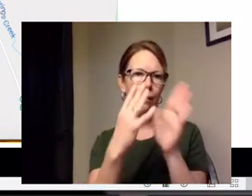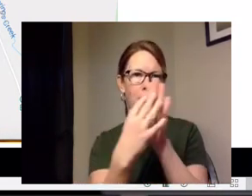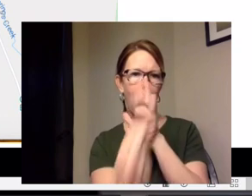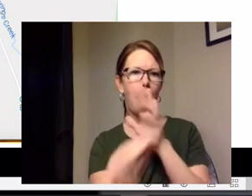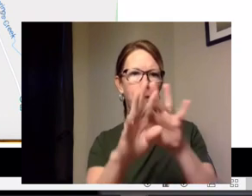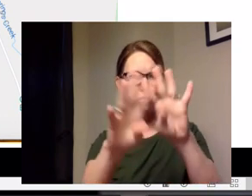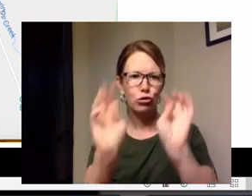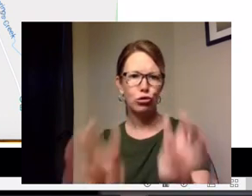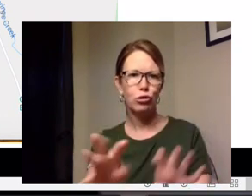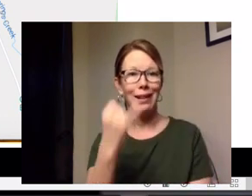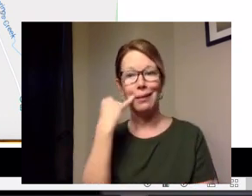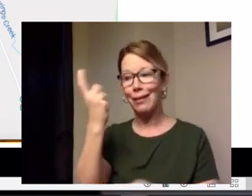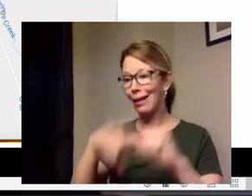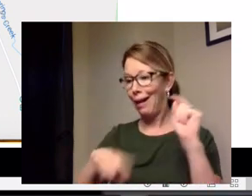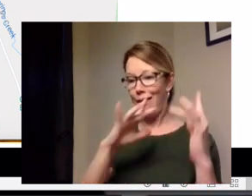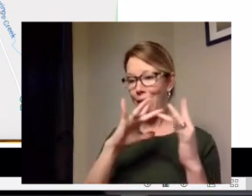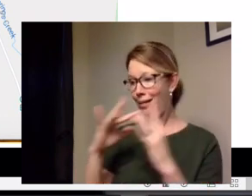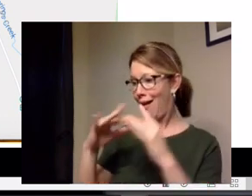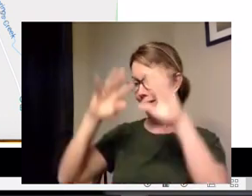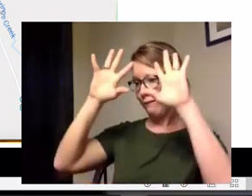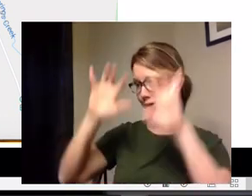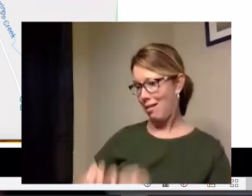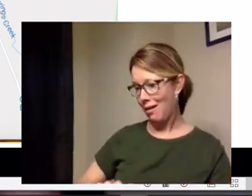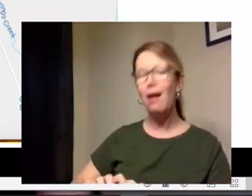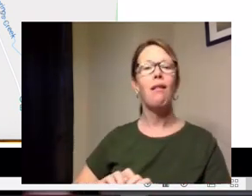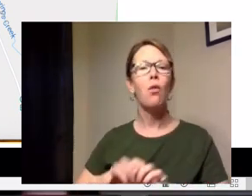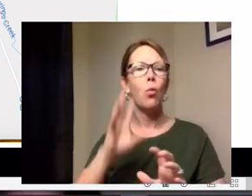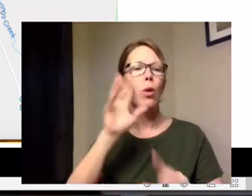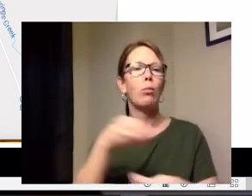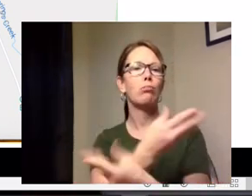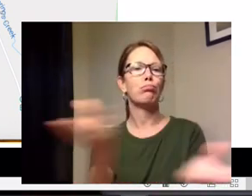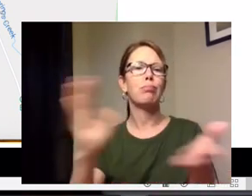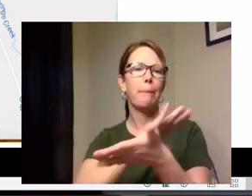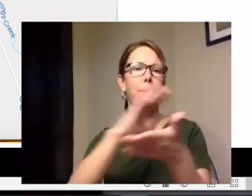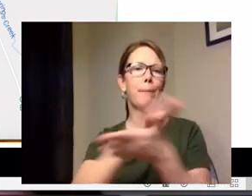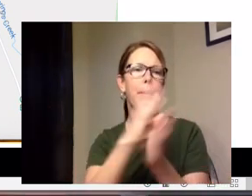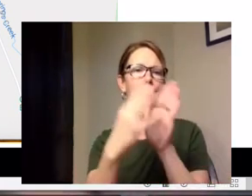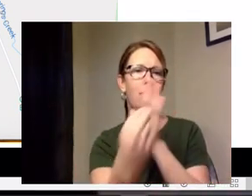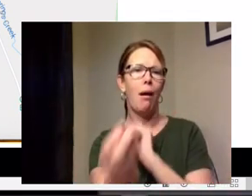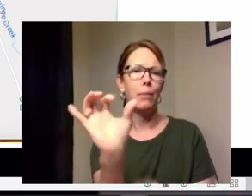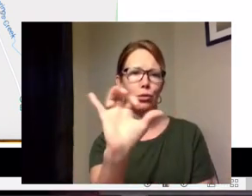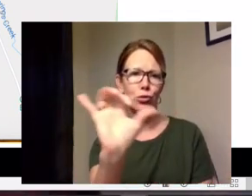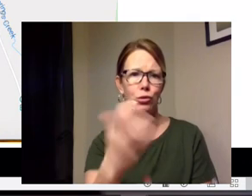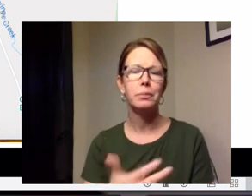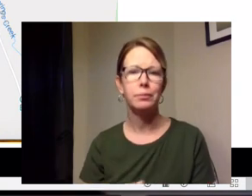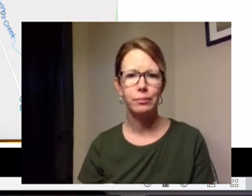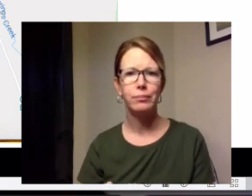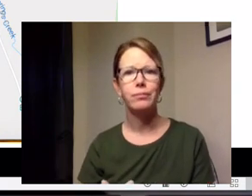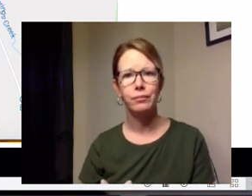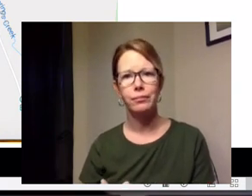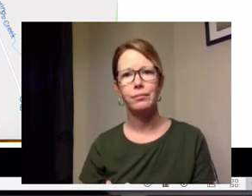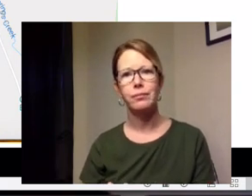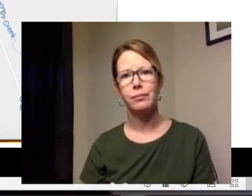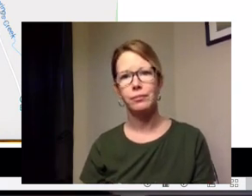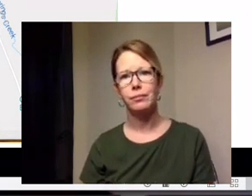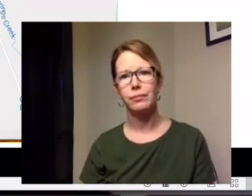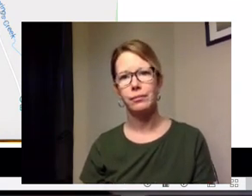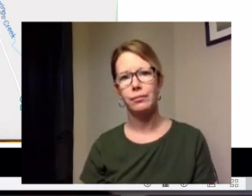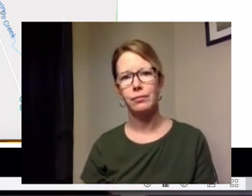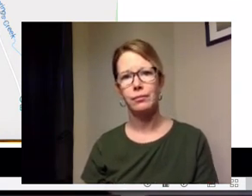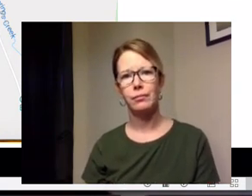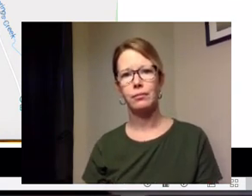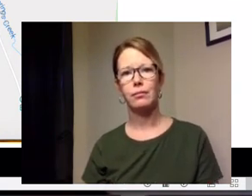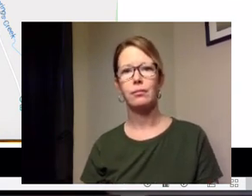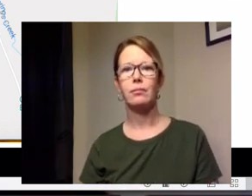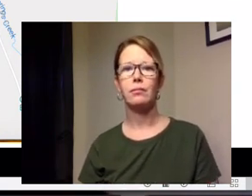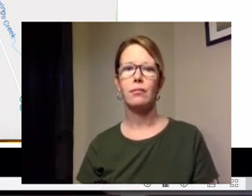are not able to go online to fill them out and we'll have much more information about that about that coming up very soon um and